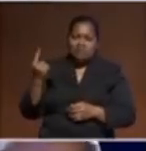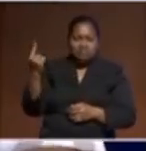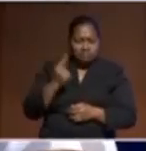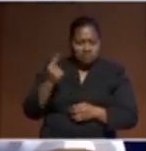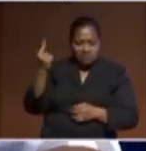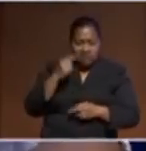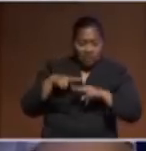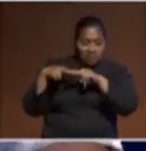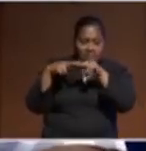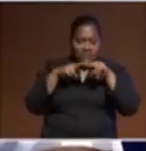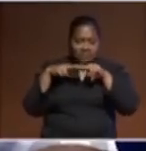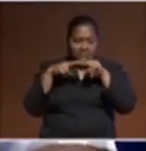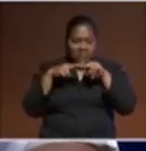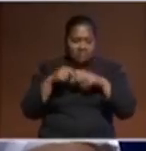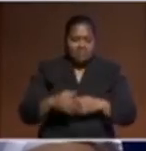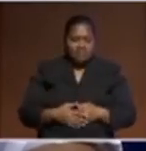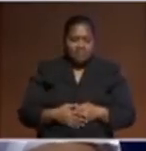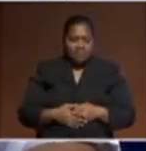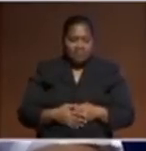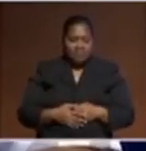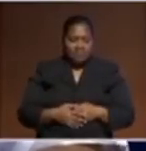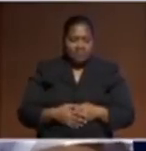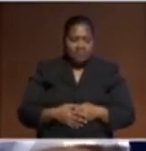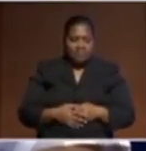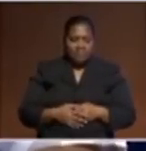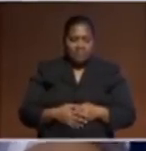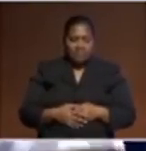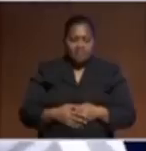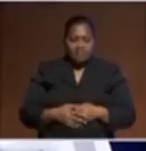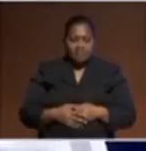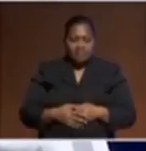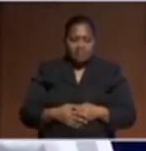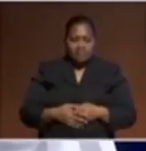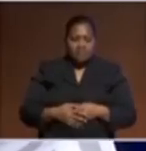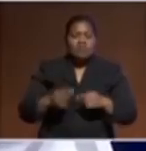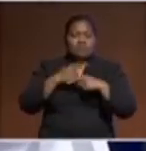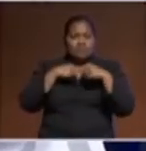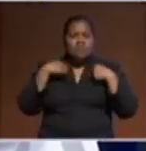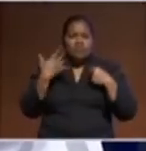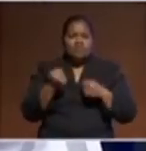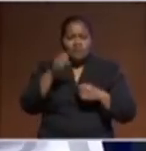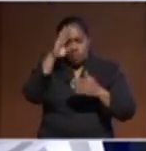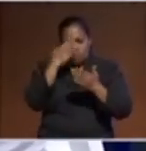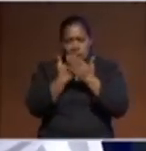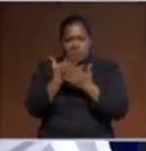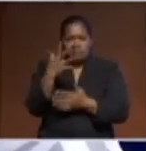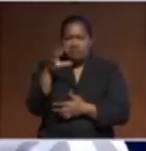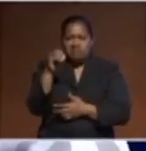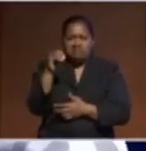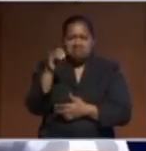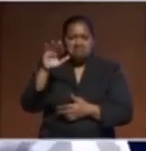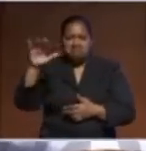regions who are closer. But we do have students, maybe 50 plus students who are